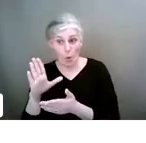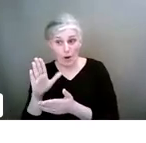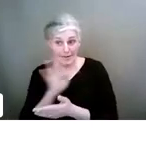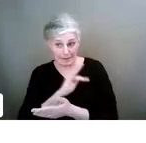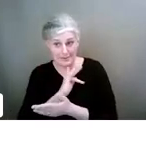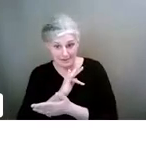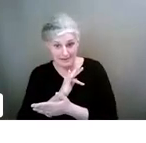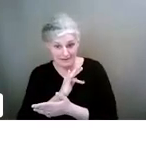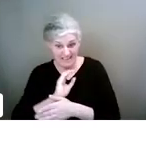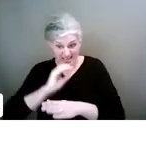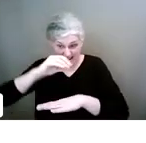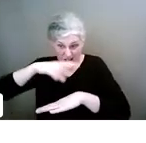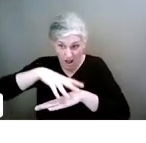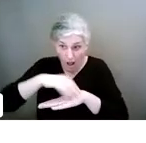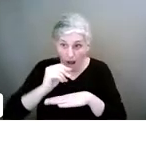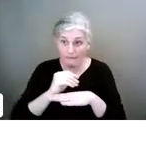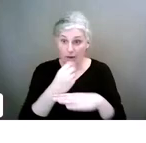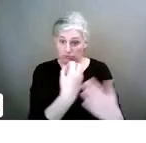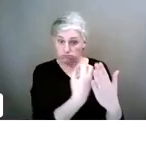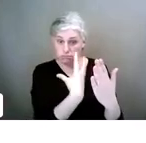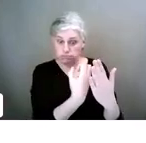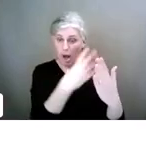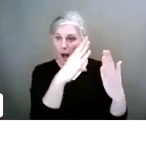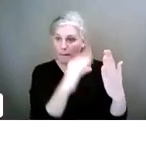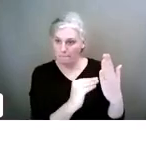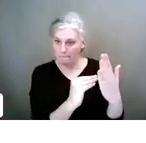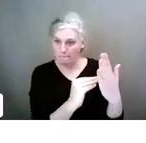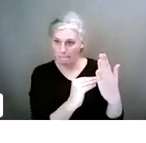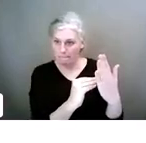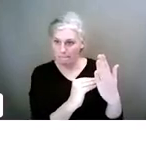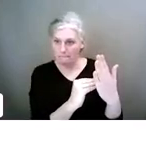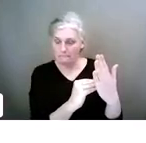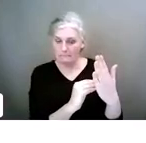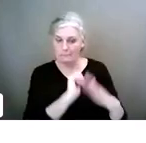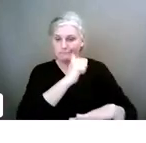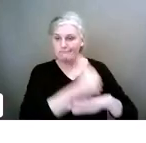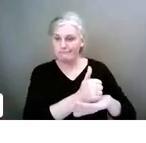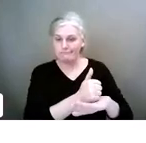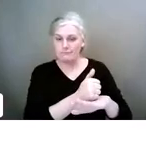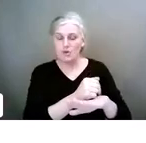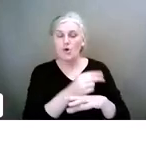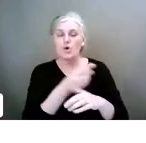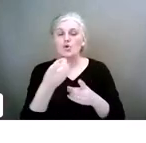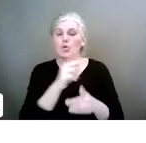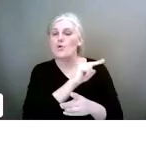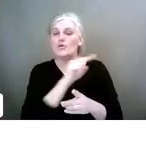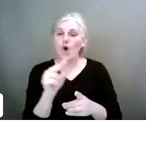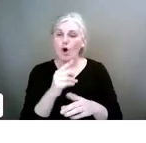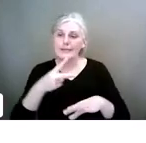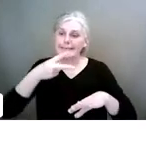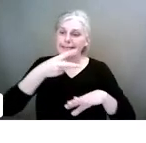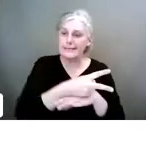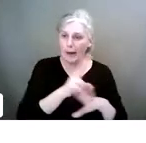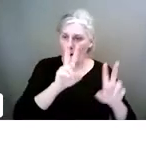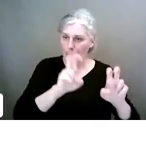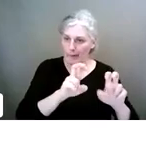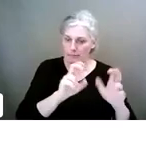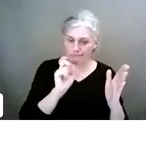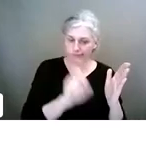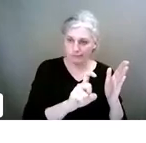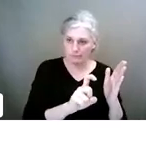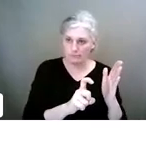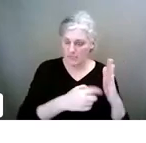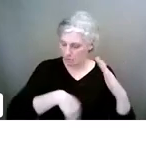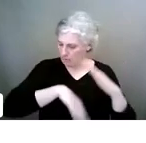They turn off notifications. They put on do not disturb. They get that report. They restrict their own